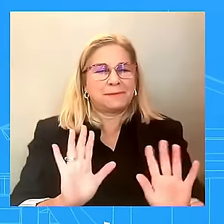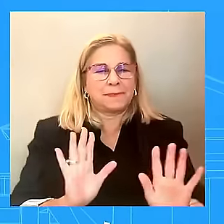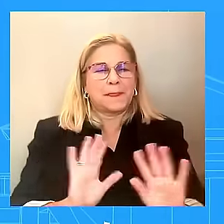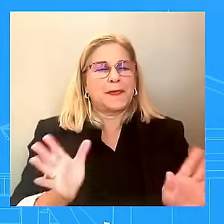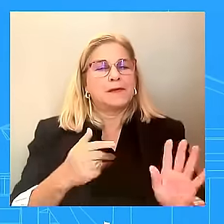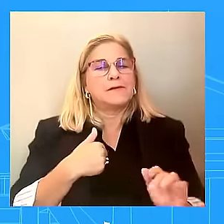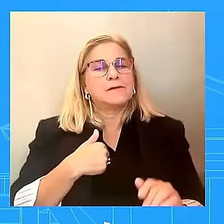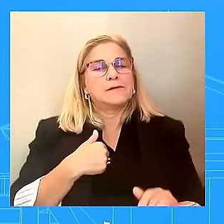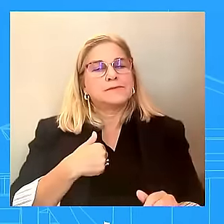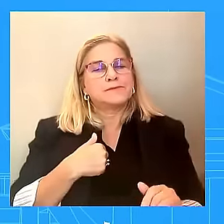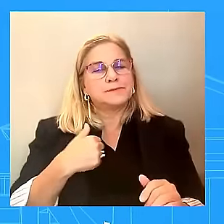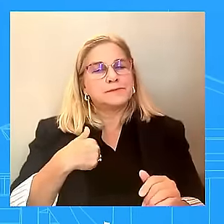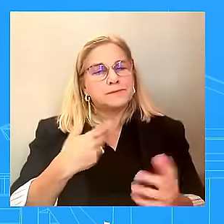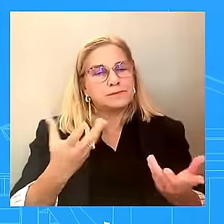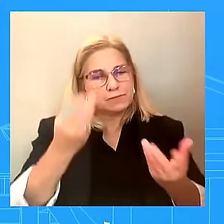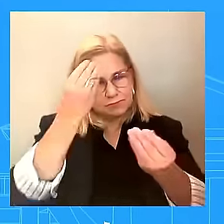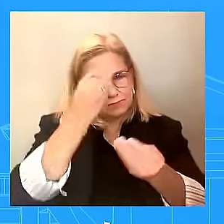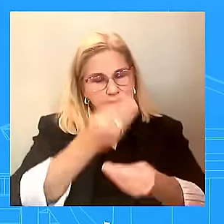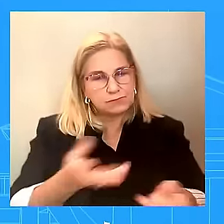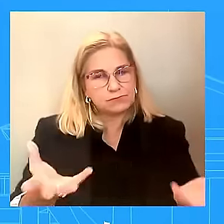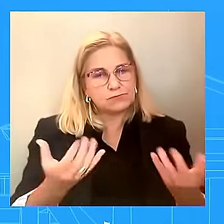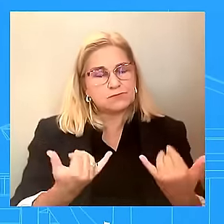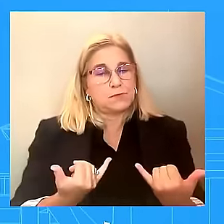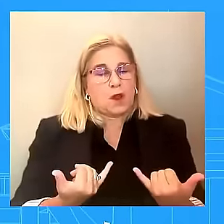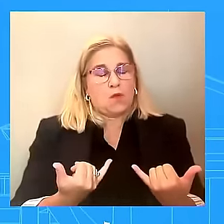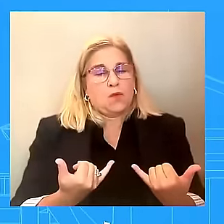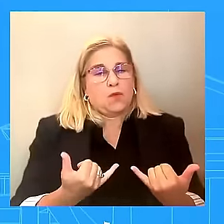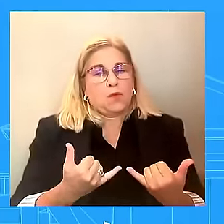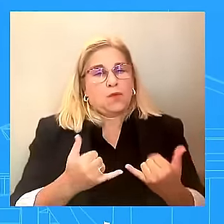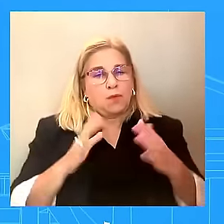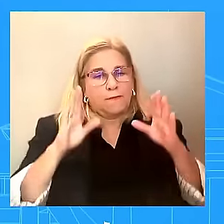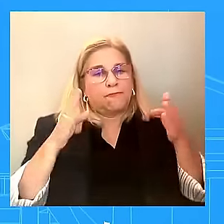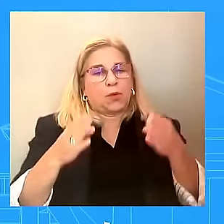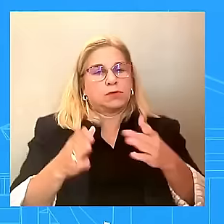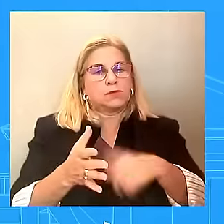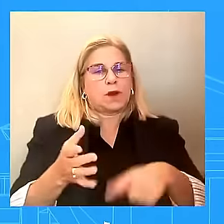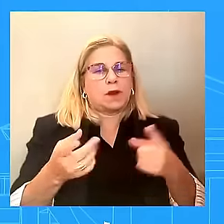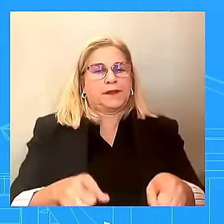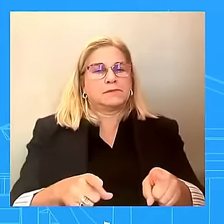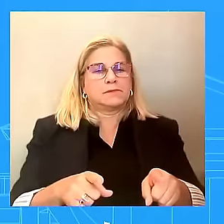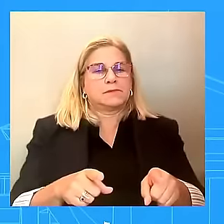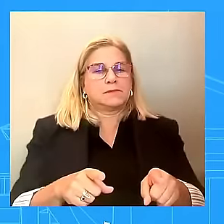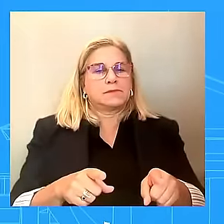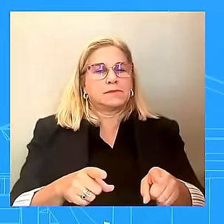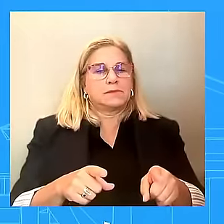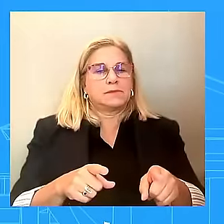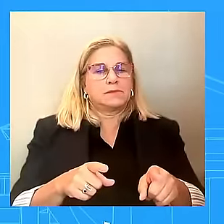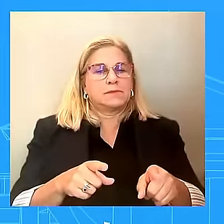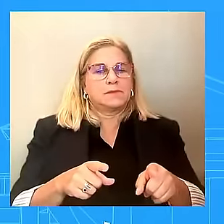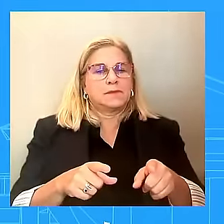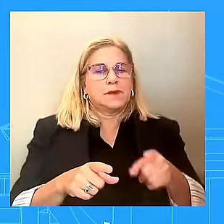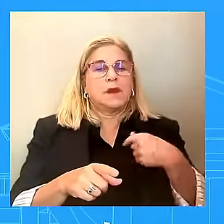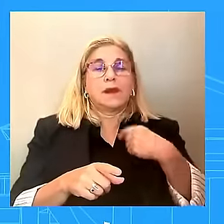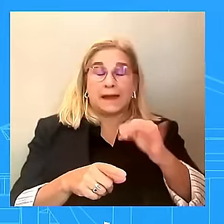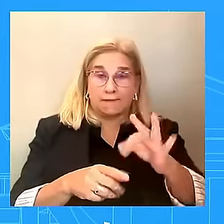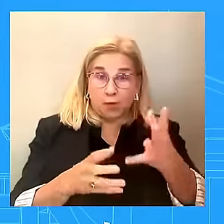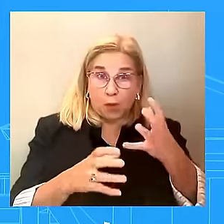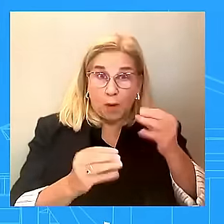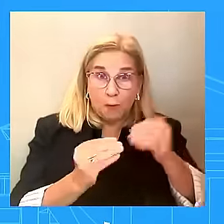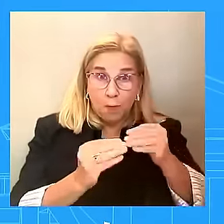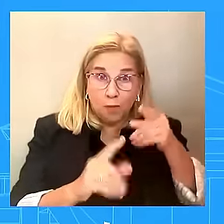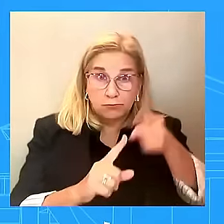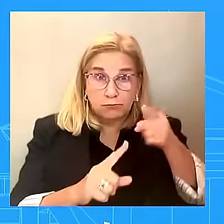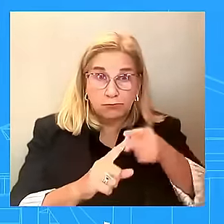all occurred, but anything else specific, would certainly refer you to the DOD. Just clarifying, though, that the administration didn't, or the